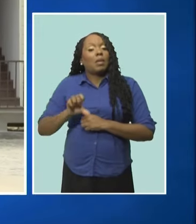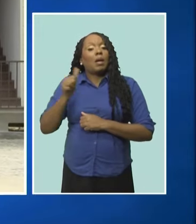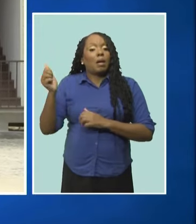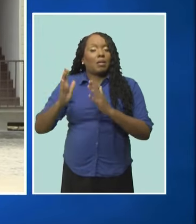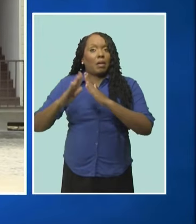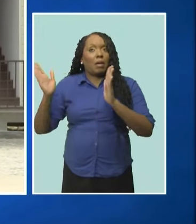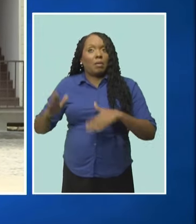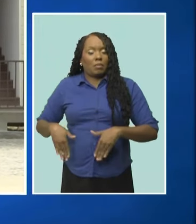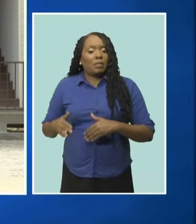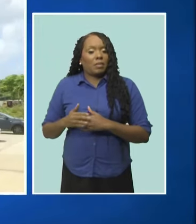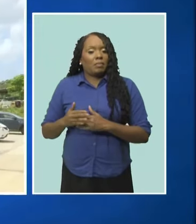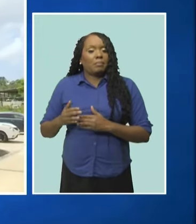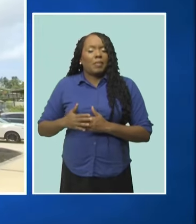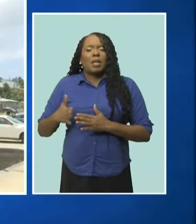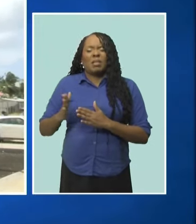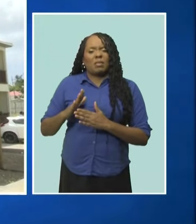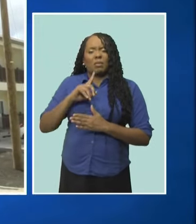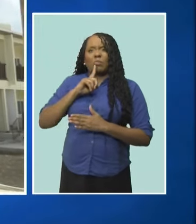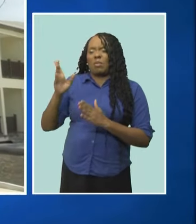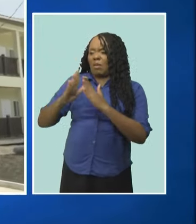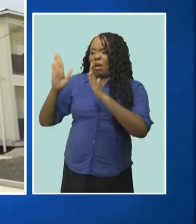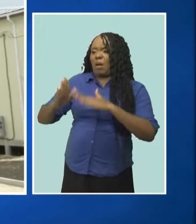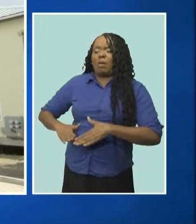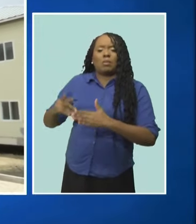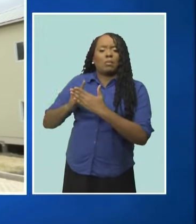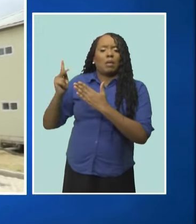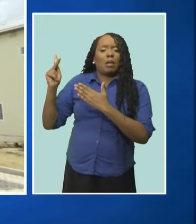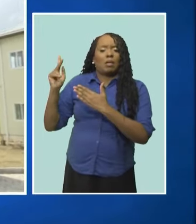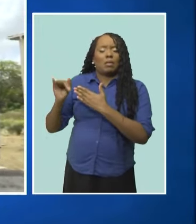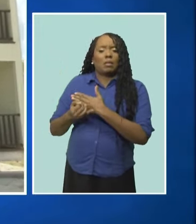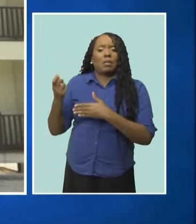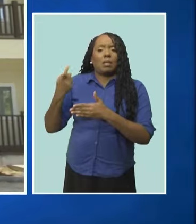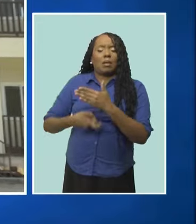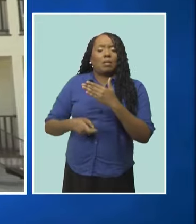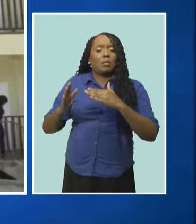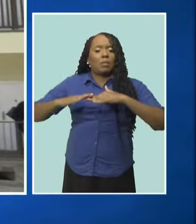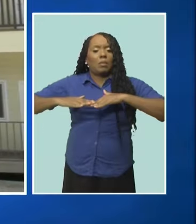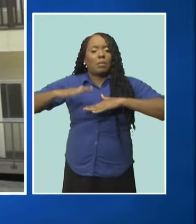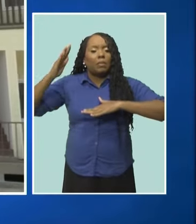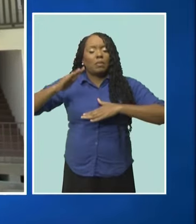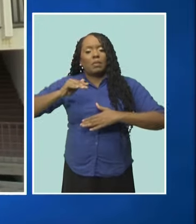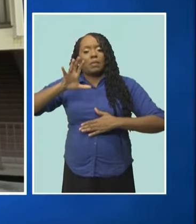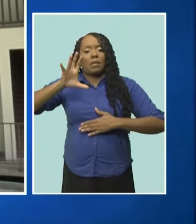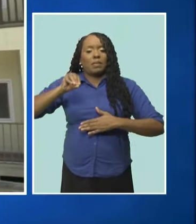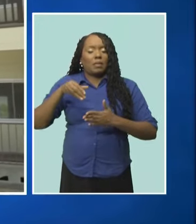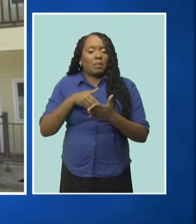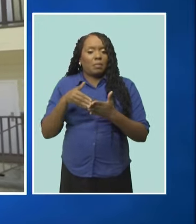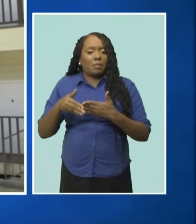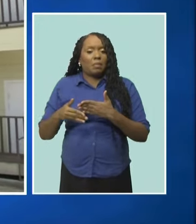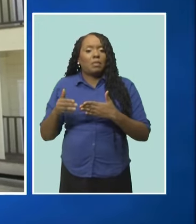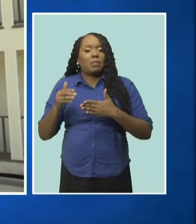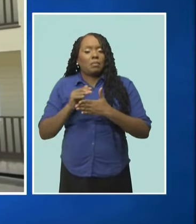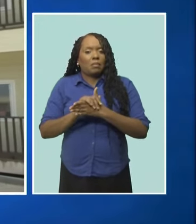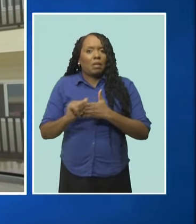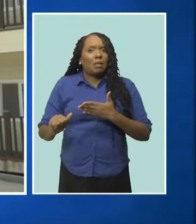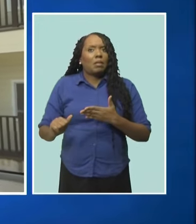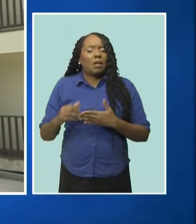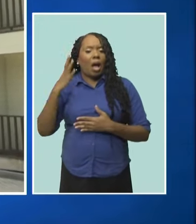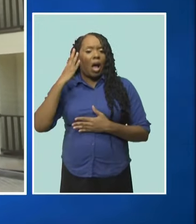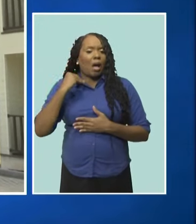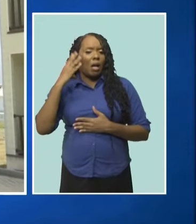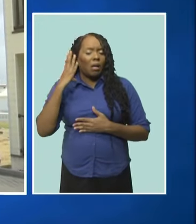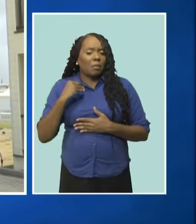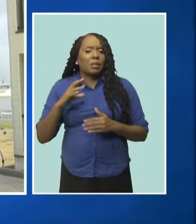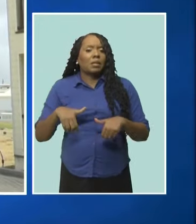Sutherland says the steel housing project, which is costing government more than $50 million, has faced a number of challenges and delays.